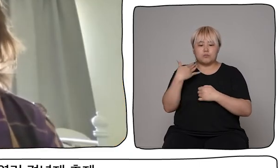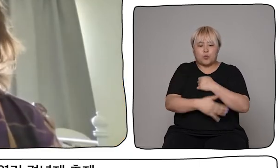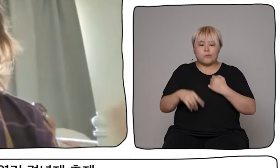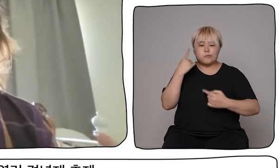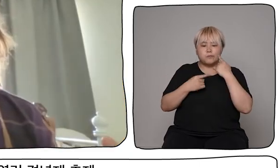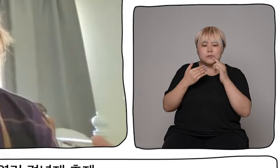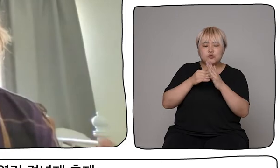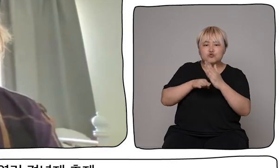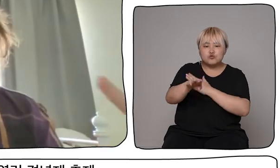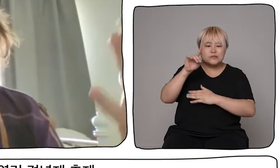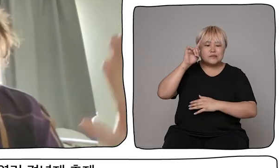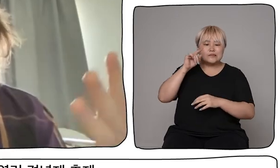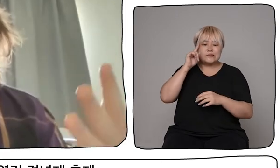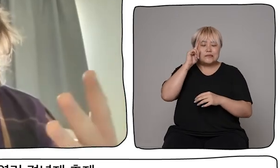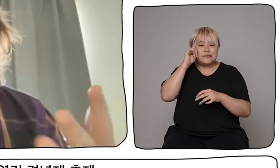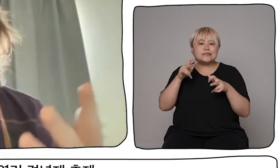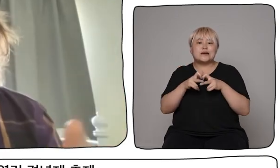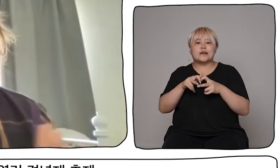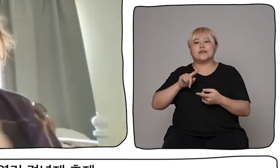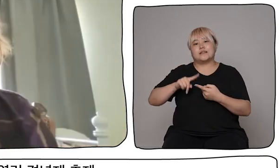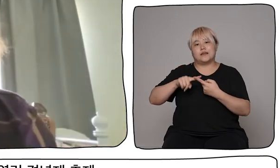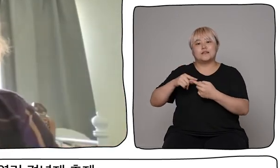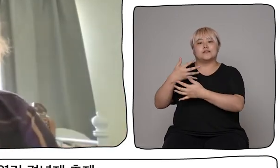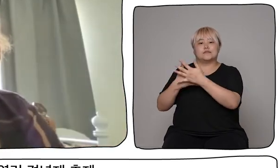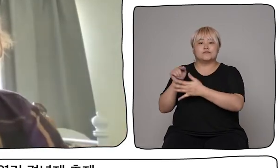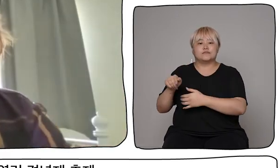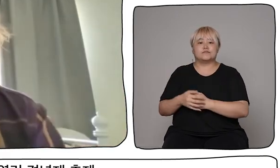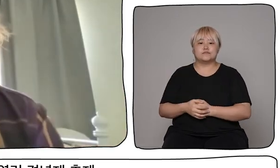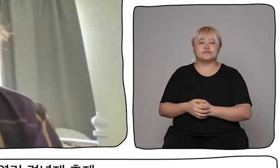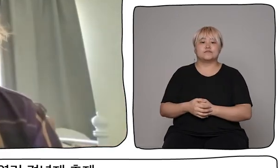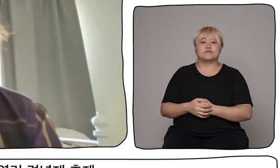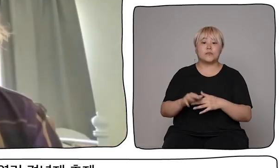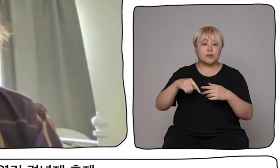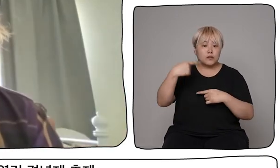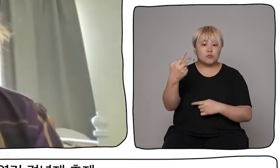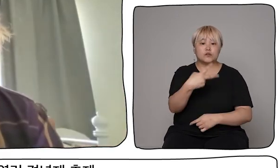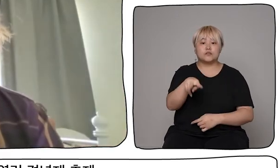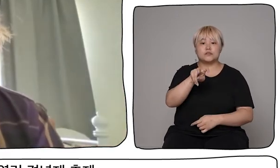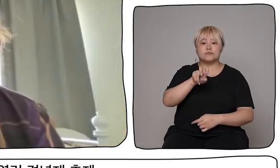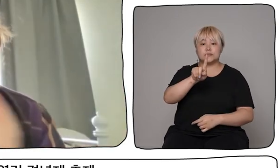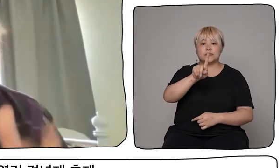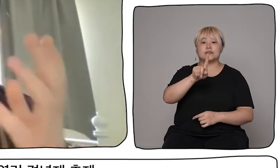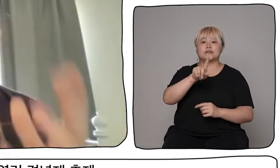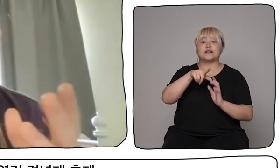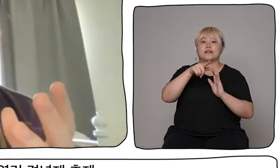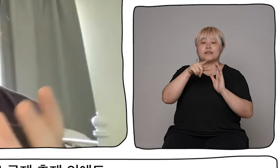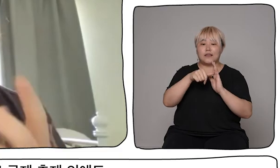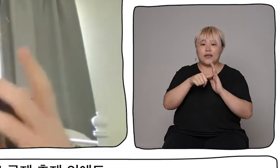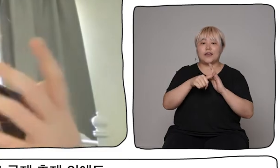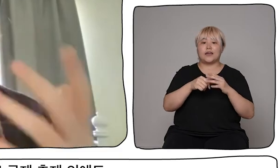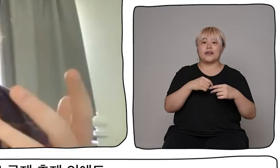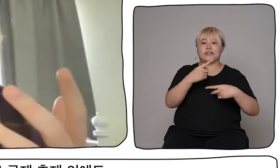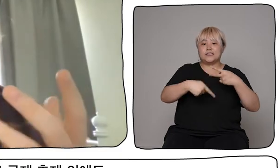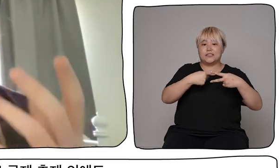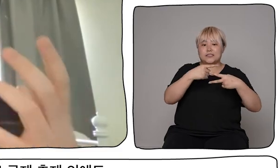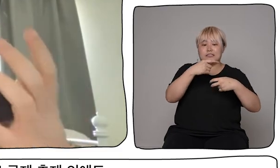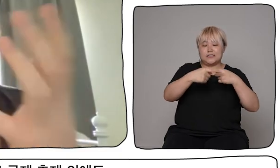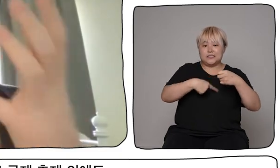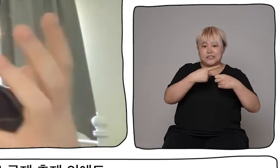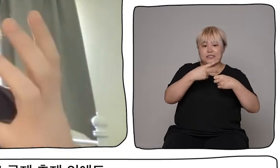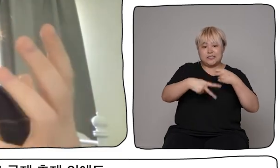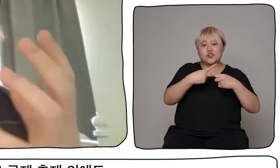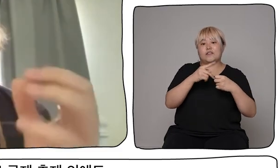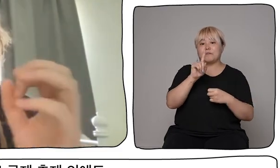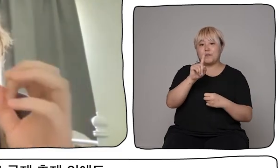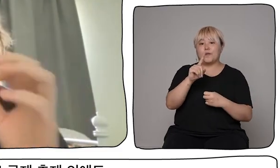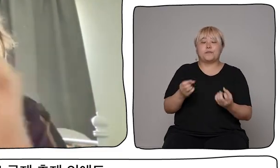And then Dada Fest Scratch in 2021 was our every-other-year festival. So every two years, we have a